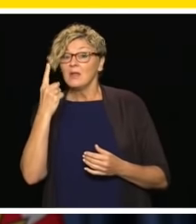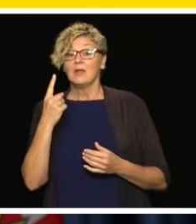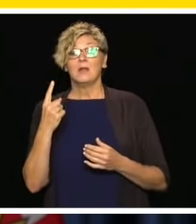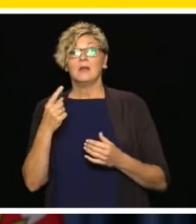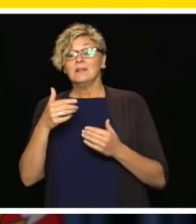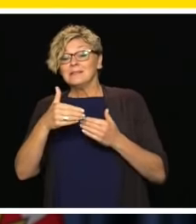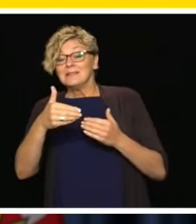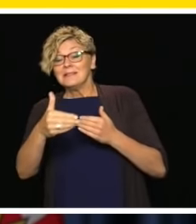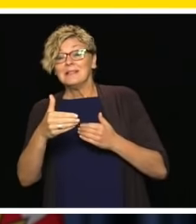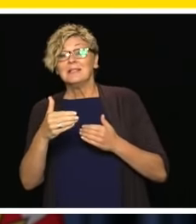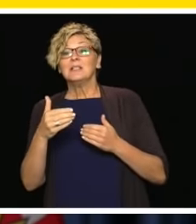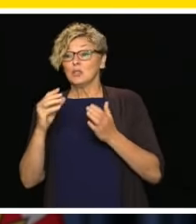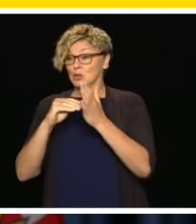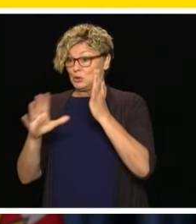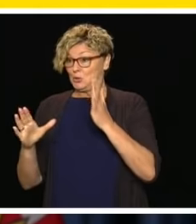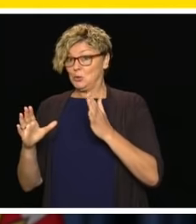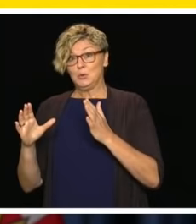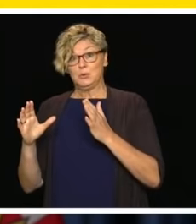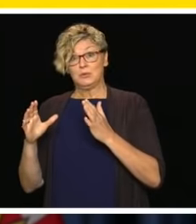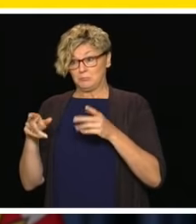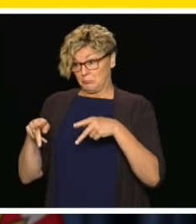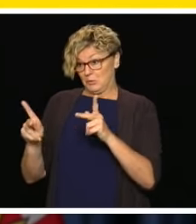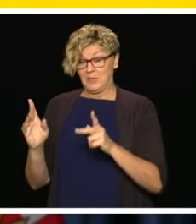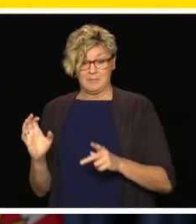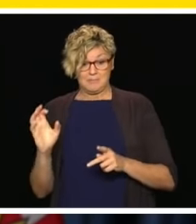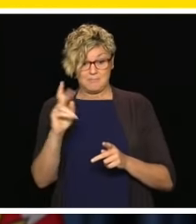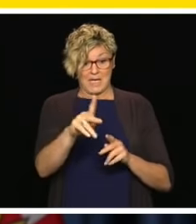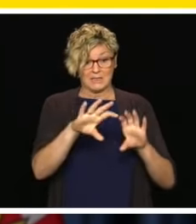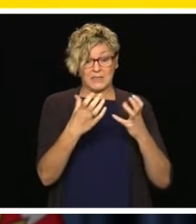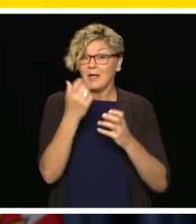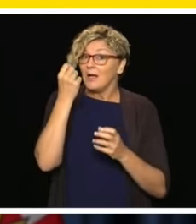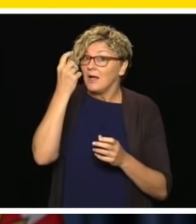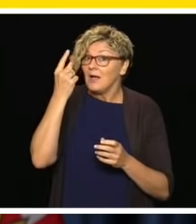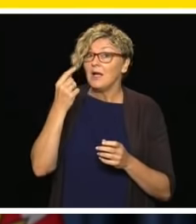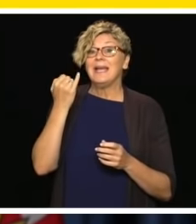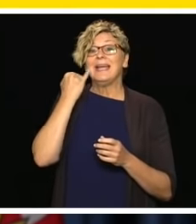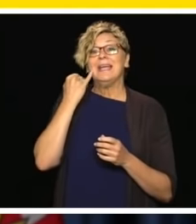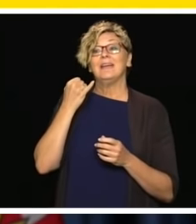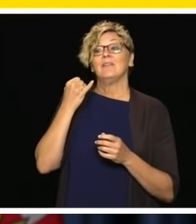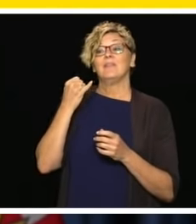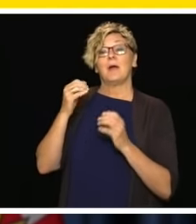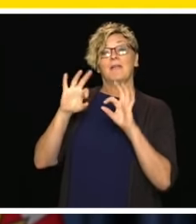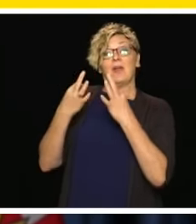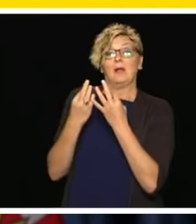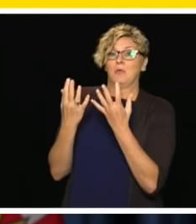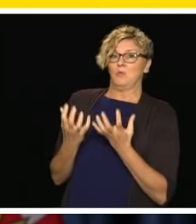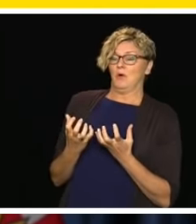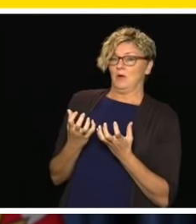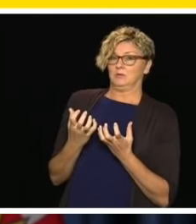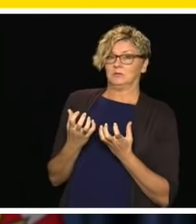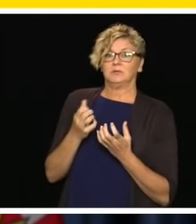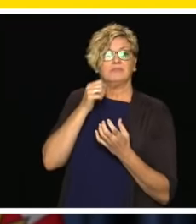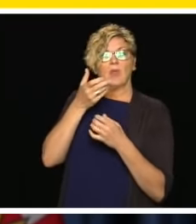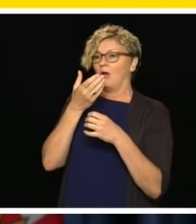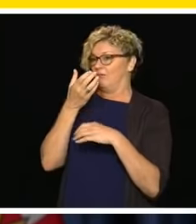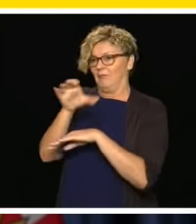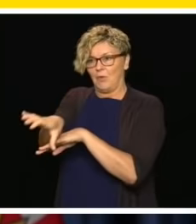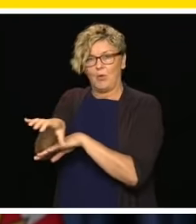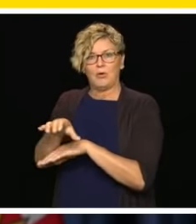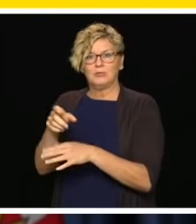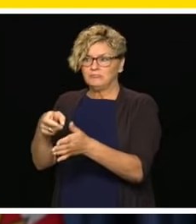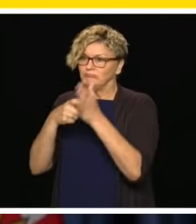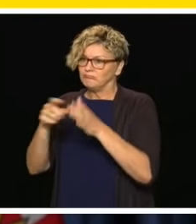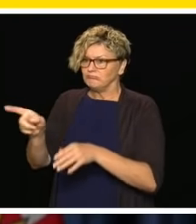is optional and entirely voluntary. It is the parent's choice to send their children to school now that we are resuming